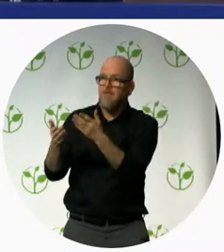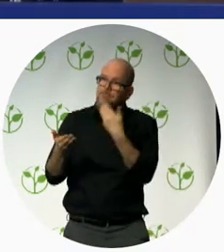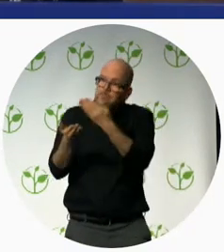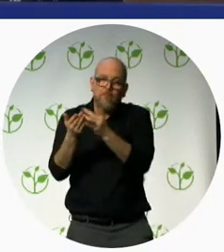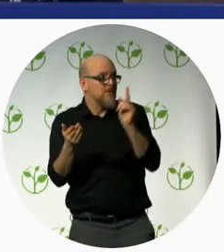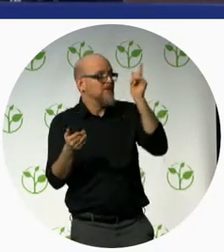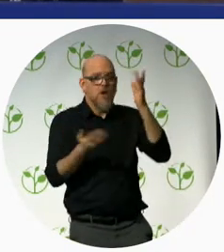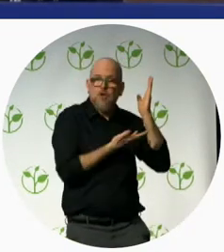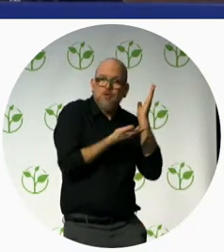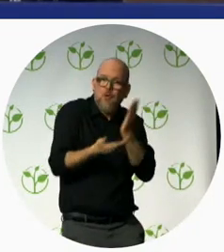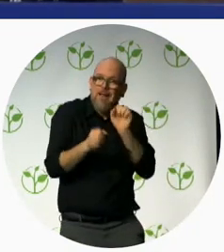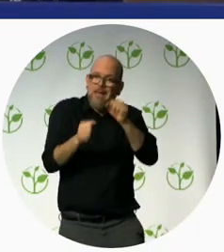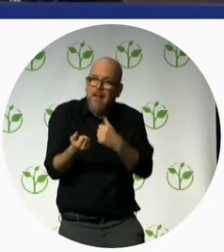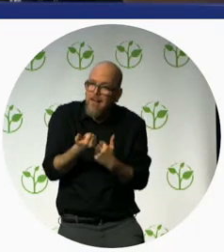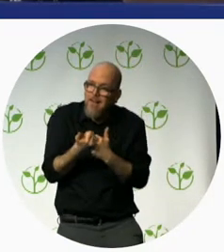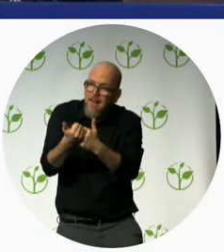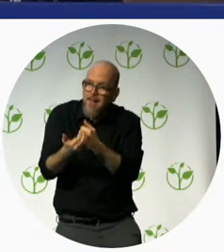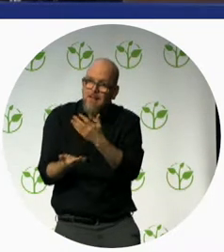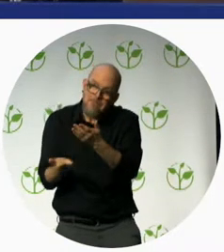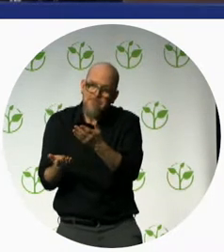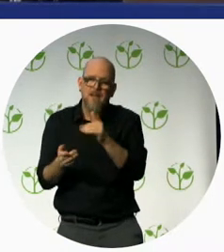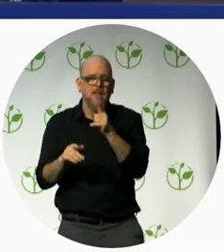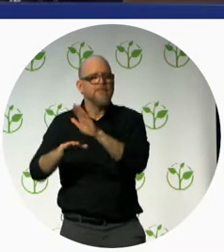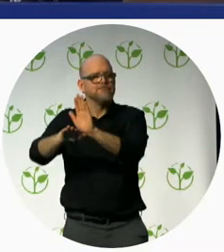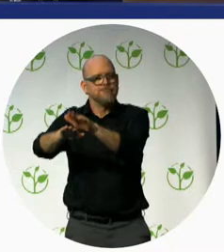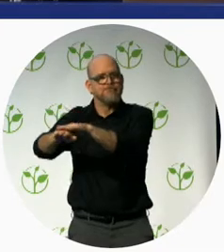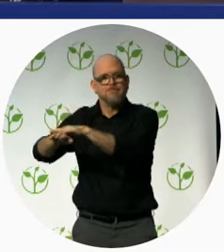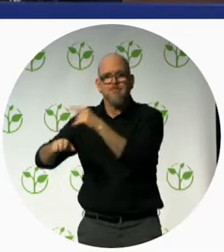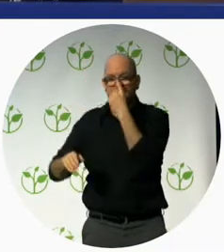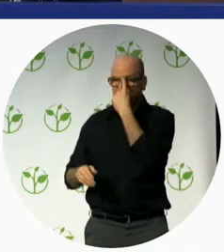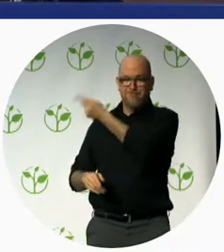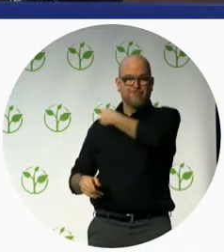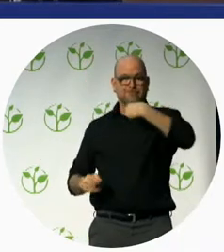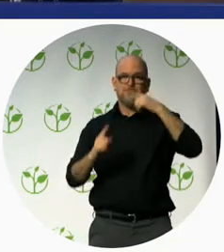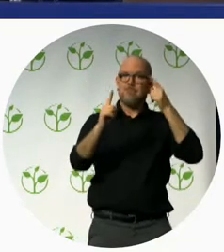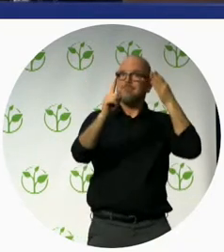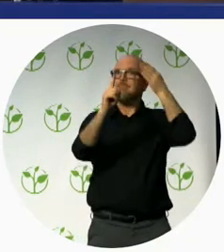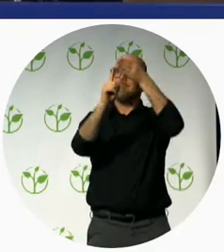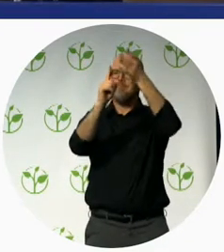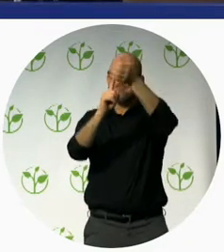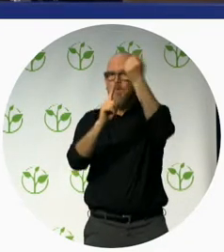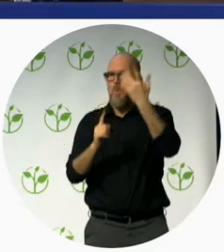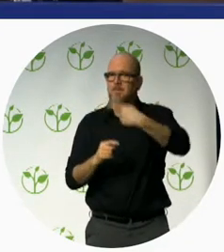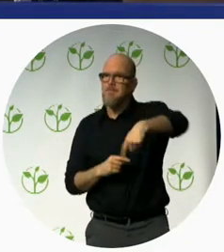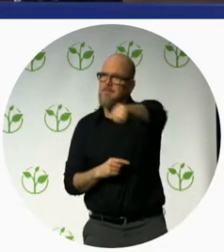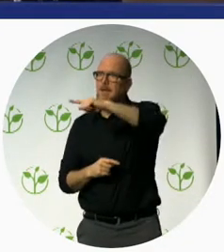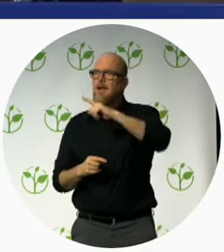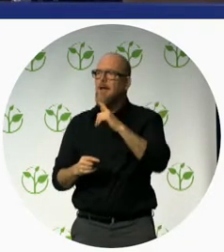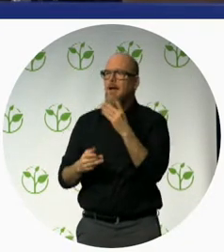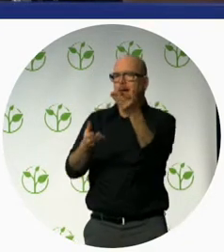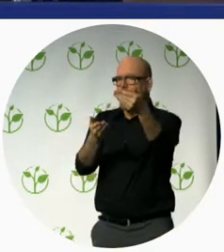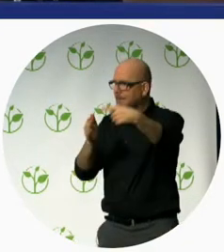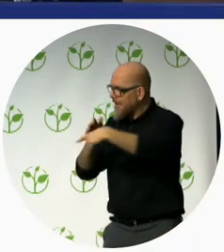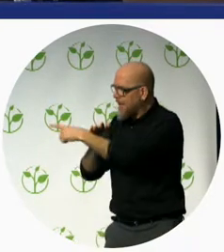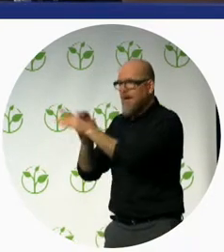is to create an inclusive club at the community level where children with disability their